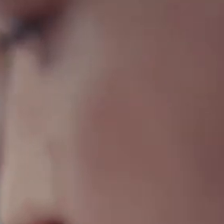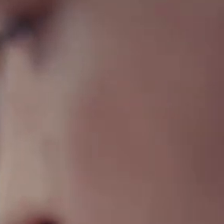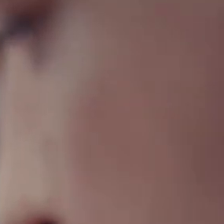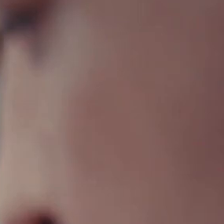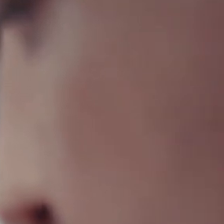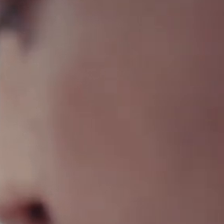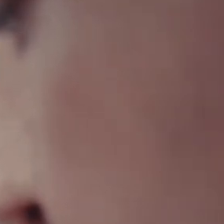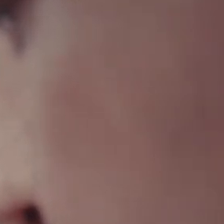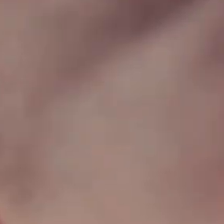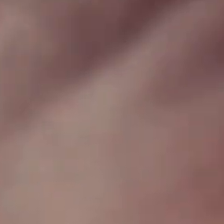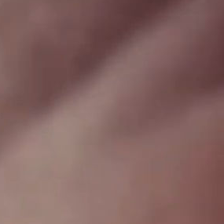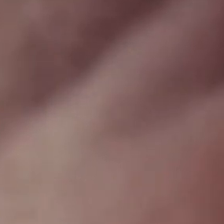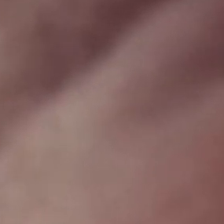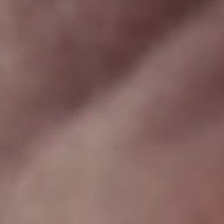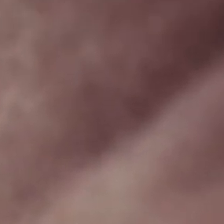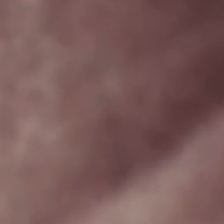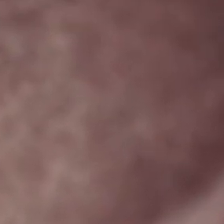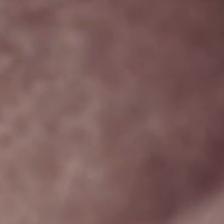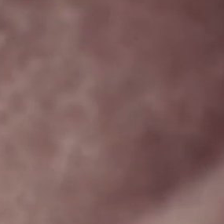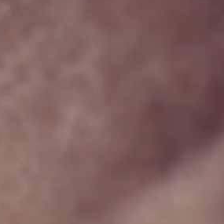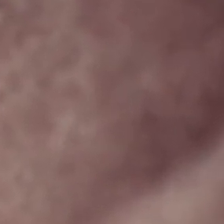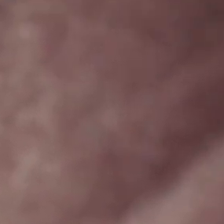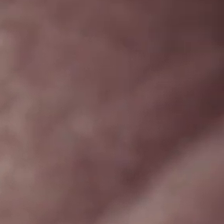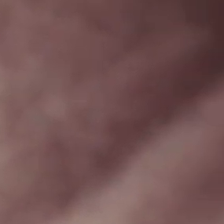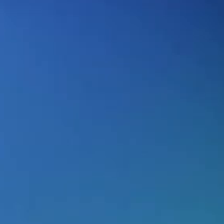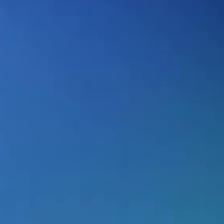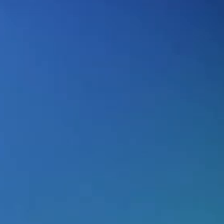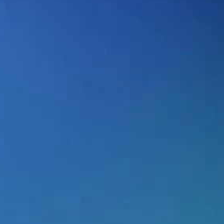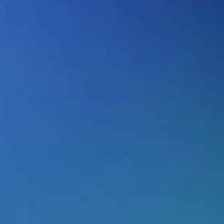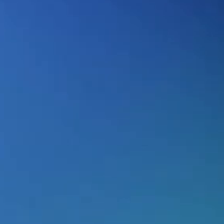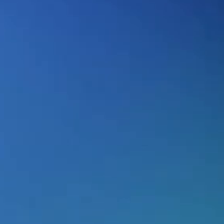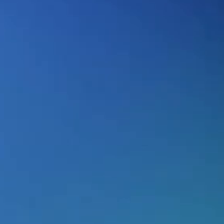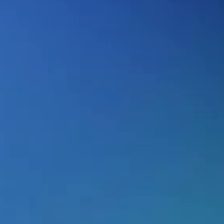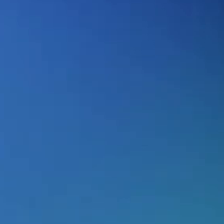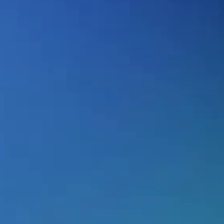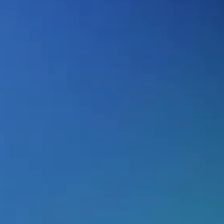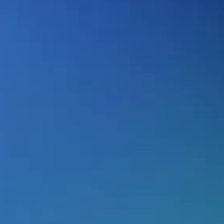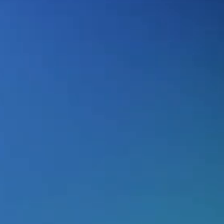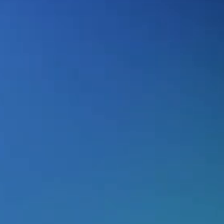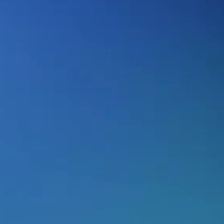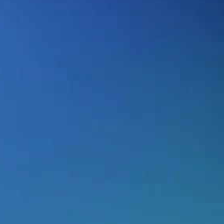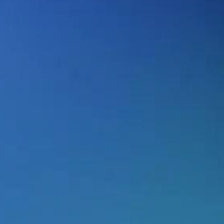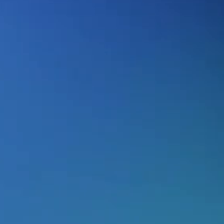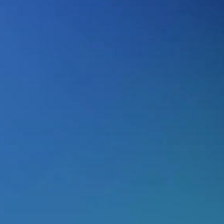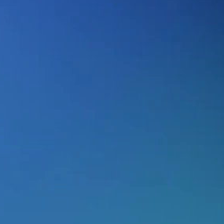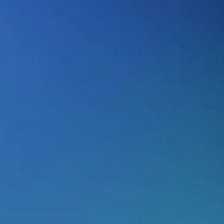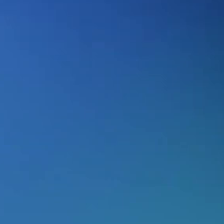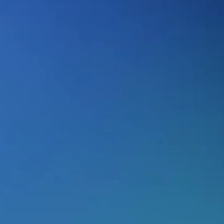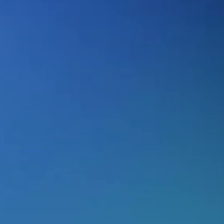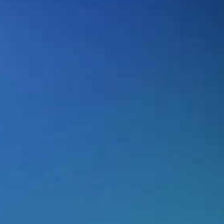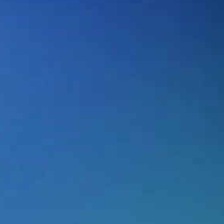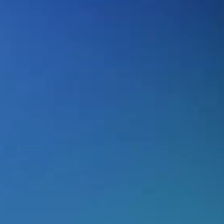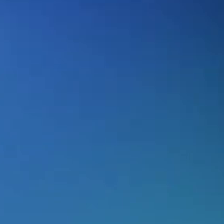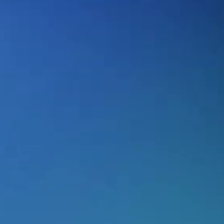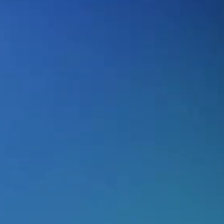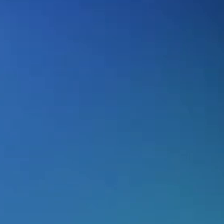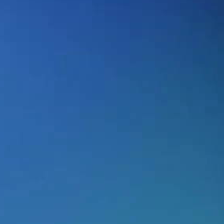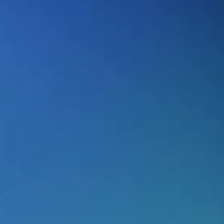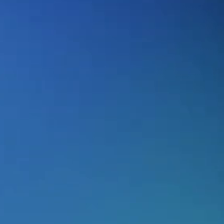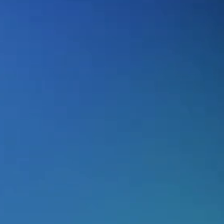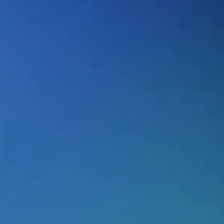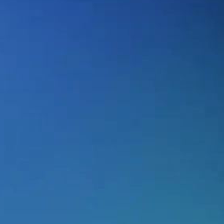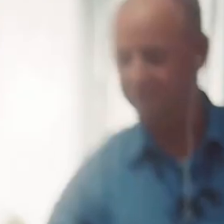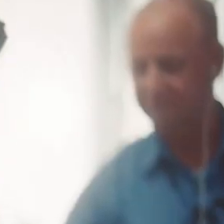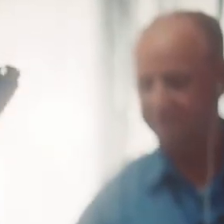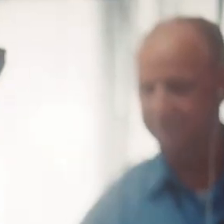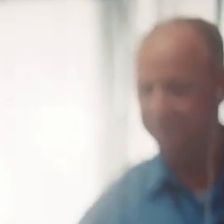all do it together, it just gives us a great feeling. It's, you know, everybody always underestimates blind folks. Oh, they can't do that because they're blind. They can't do